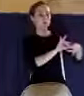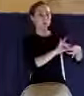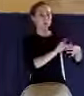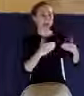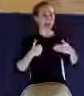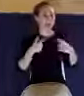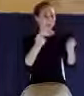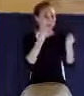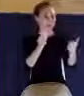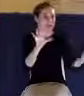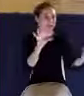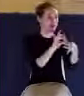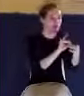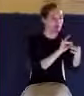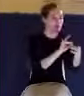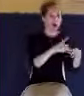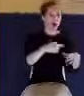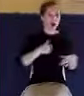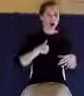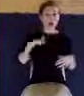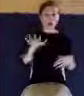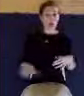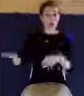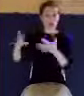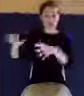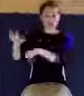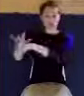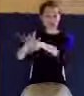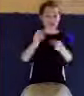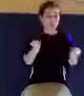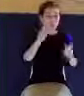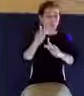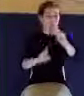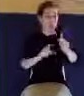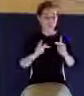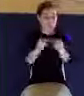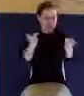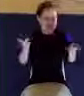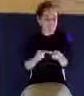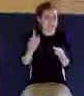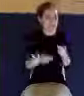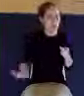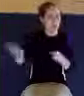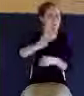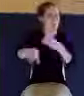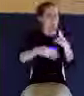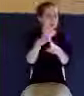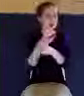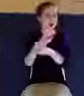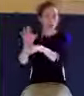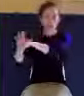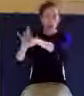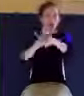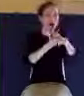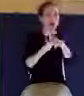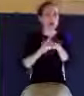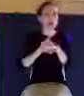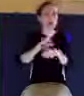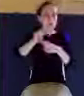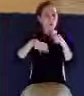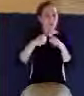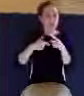been all over the world, and I've met Christians, and immediately there's this common bond that takes place in love between